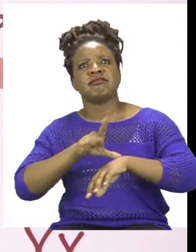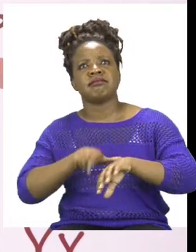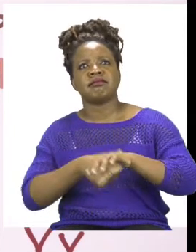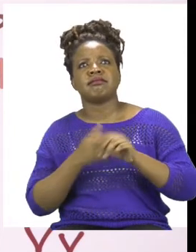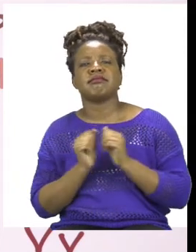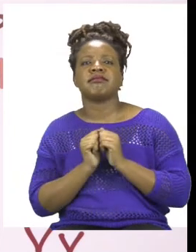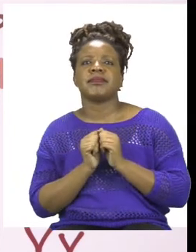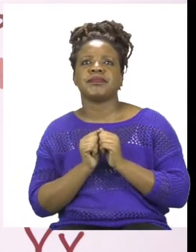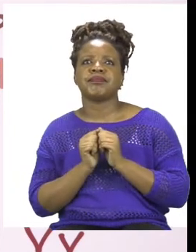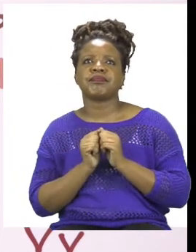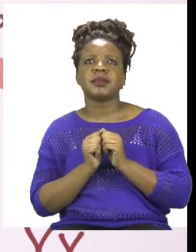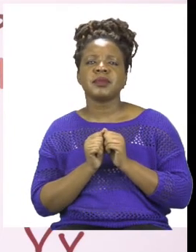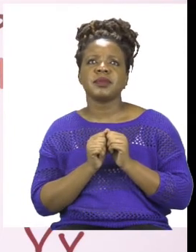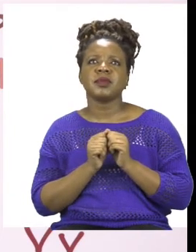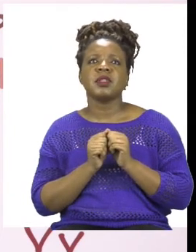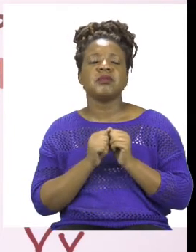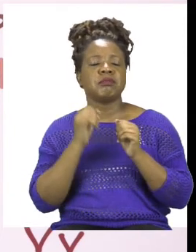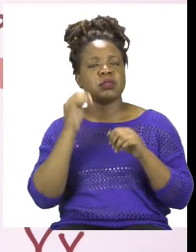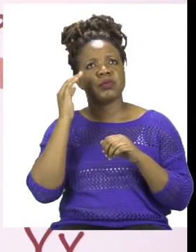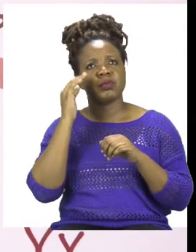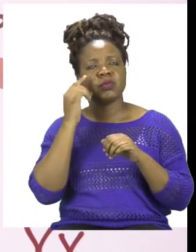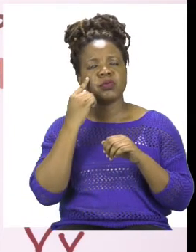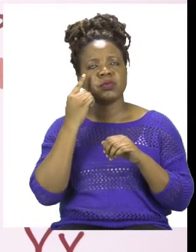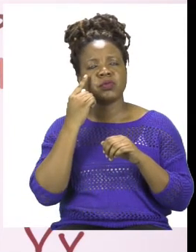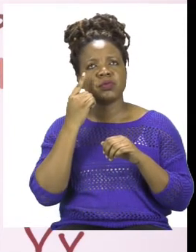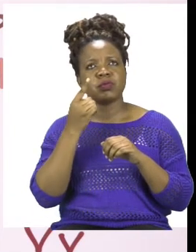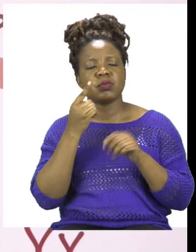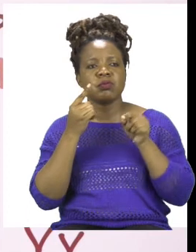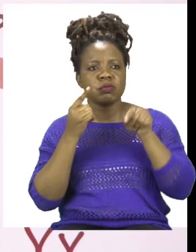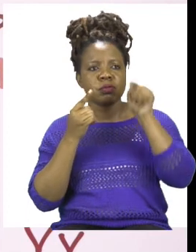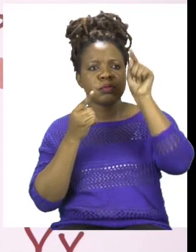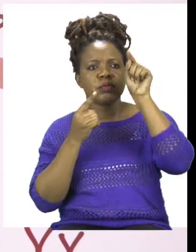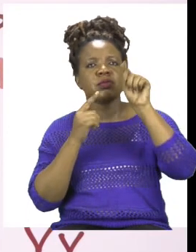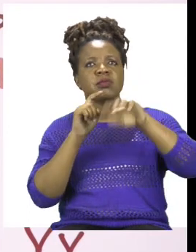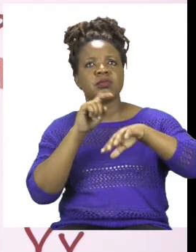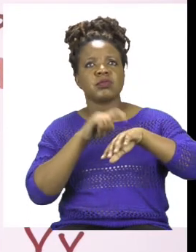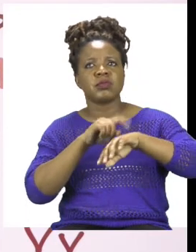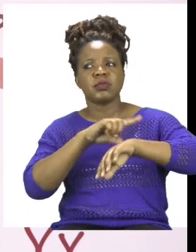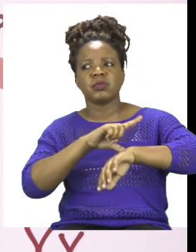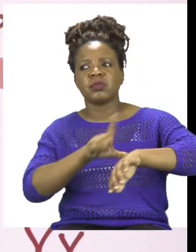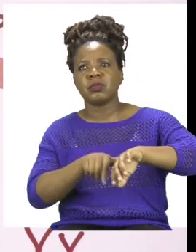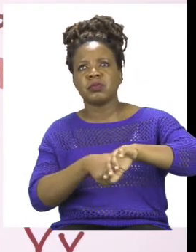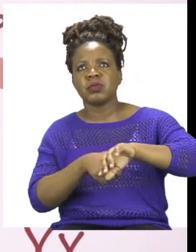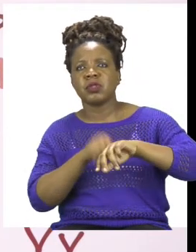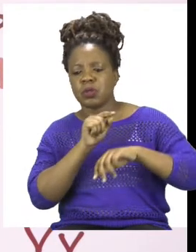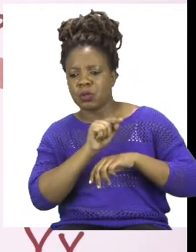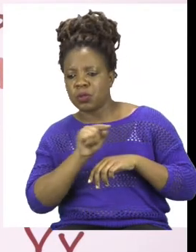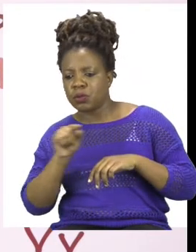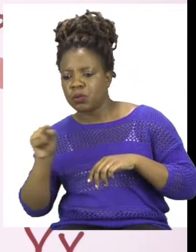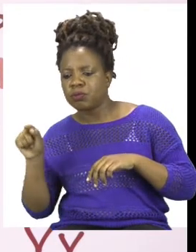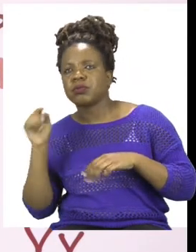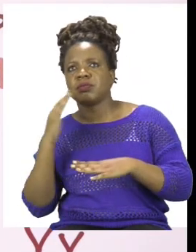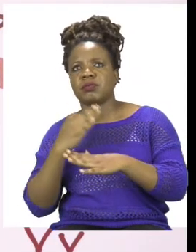times and the social activities, according to the graph with different colors, let's now try and answer